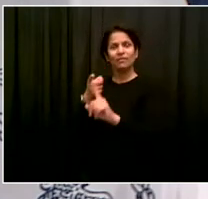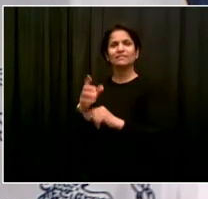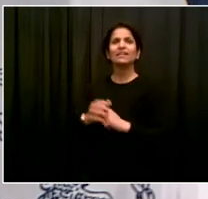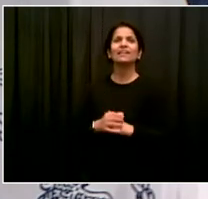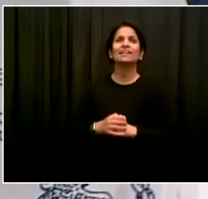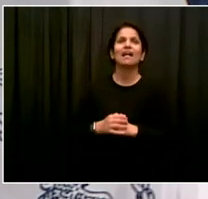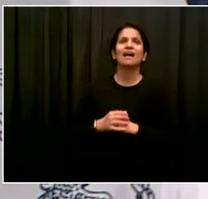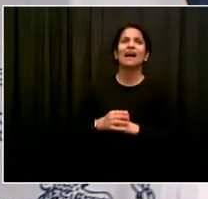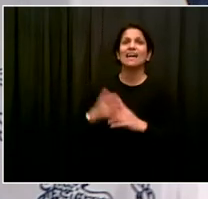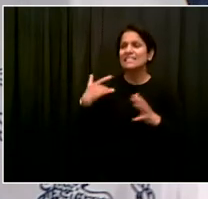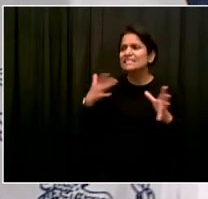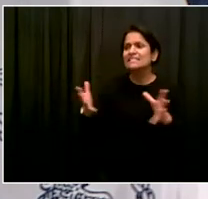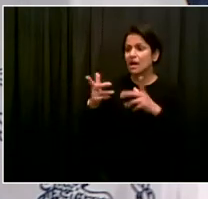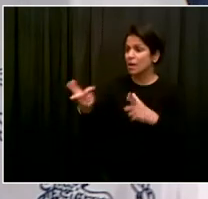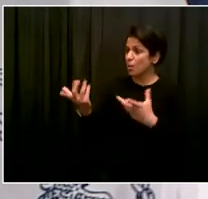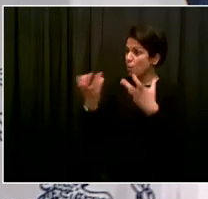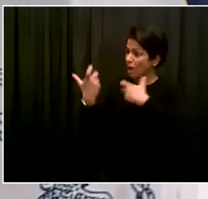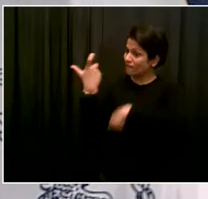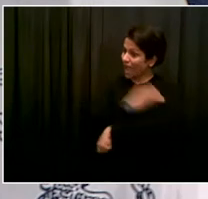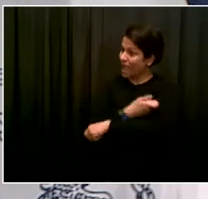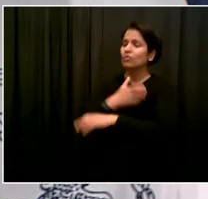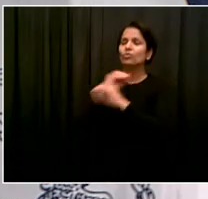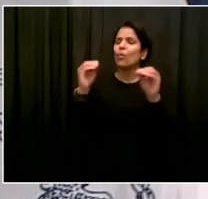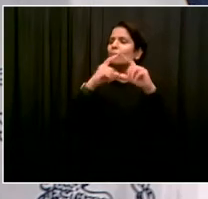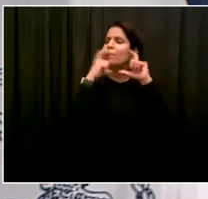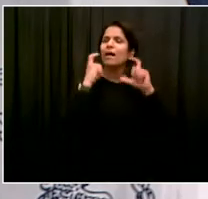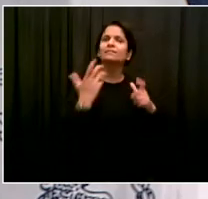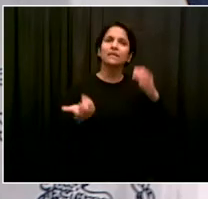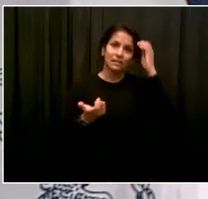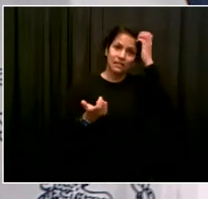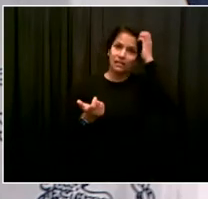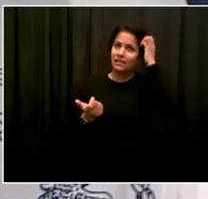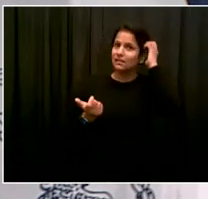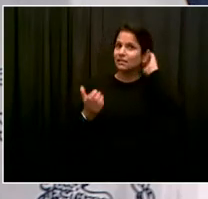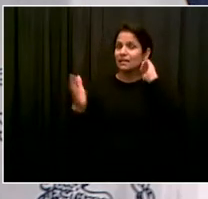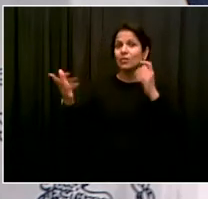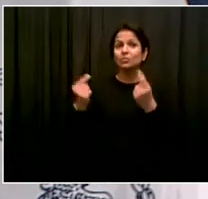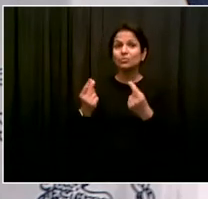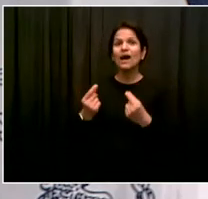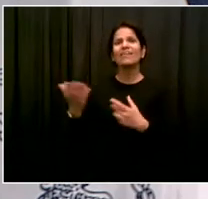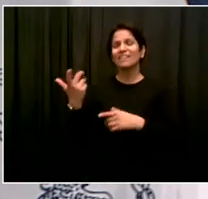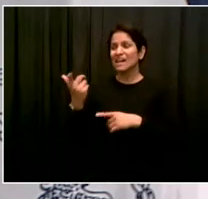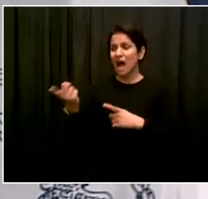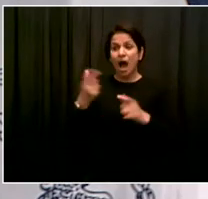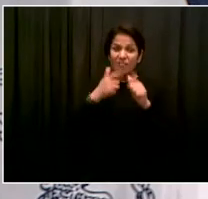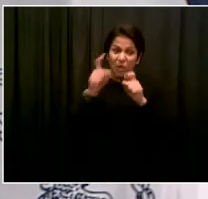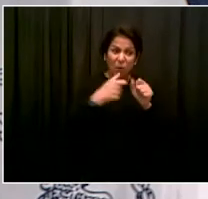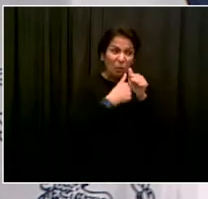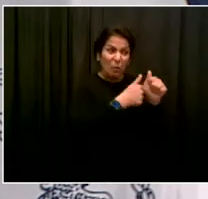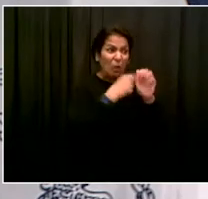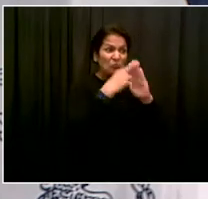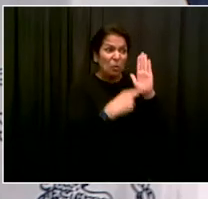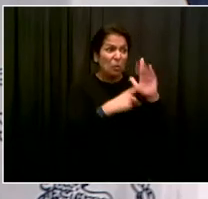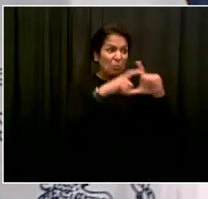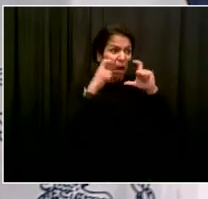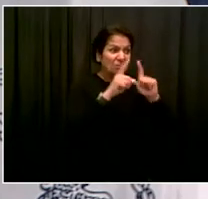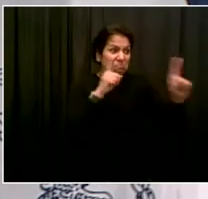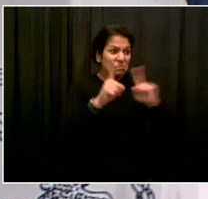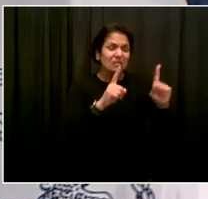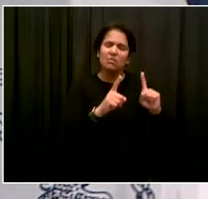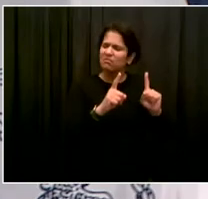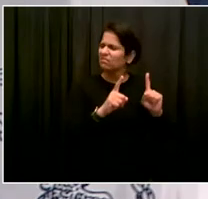go get vaccinated. And we're going to have to keep masks and restrictions in place until we're 100% sure we're out of the woods.